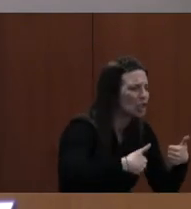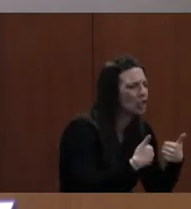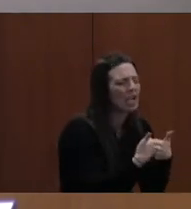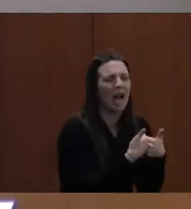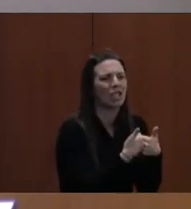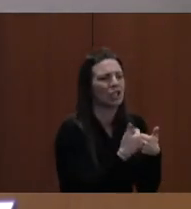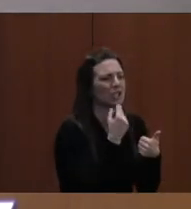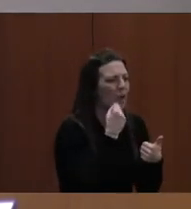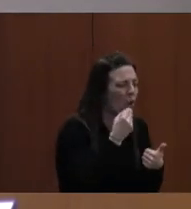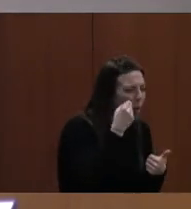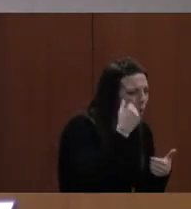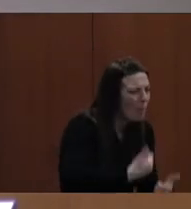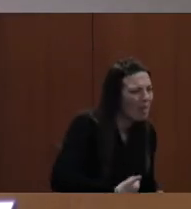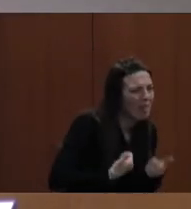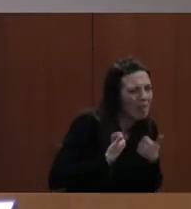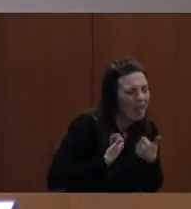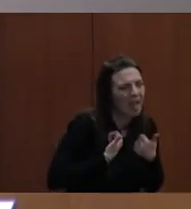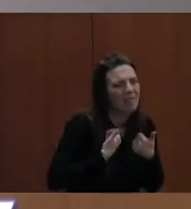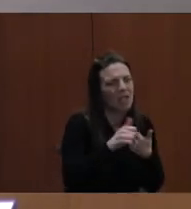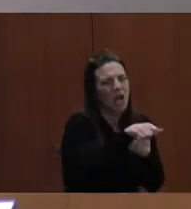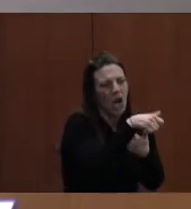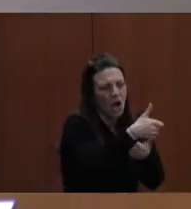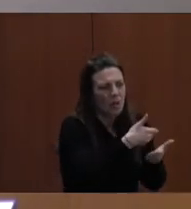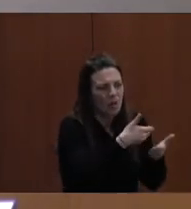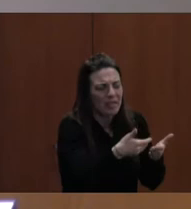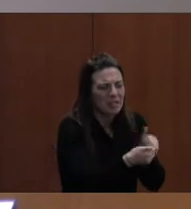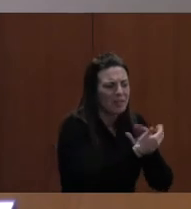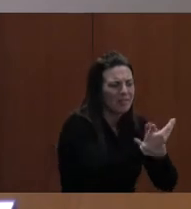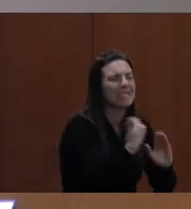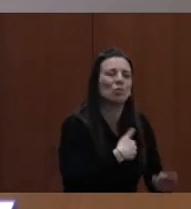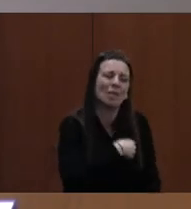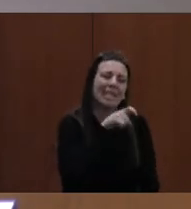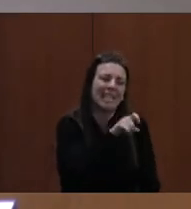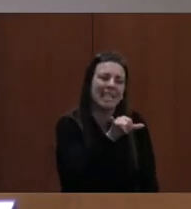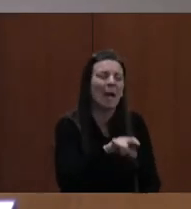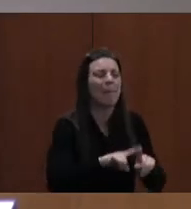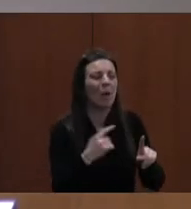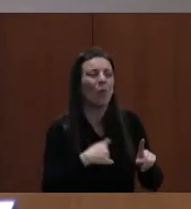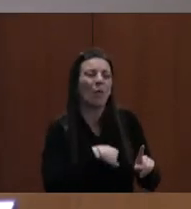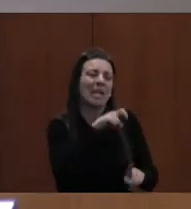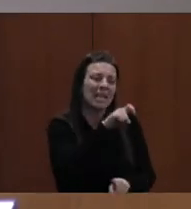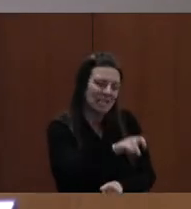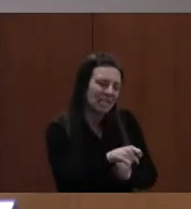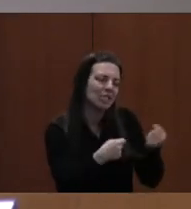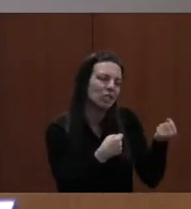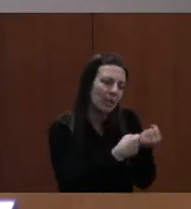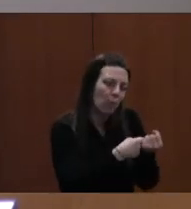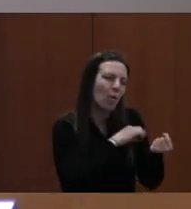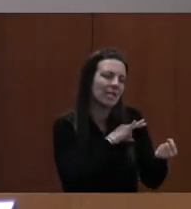need more teachers. But we also need that support staff so that the kid is ready to learn.